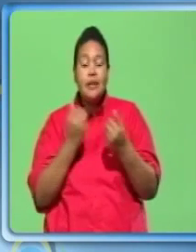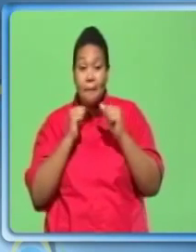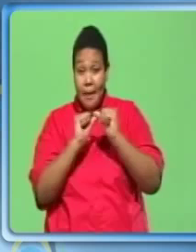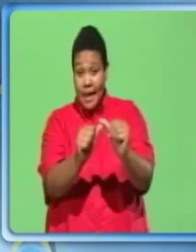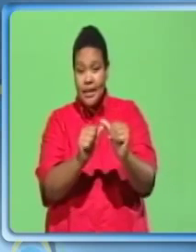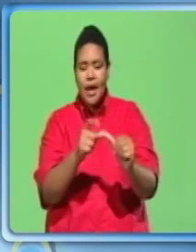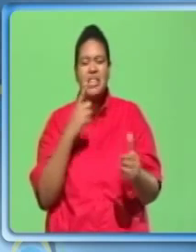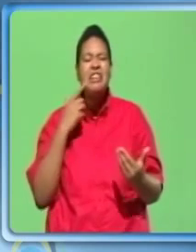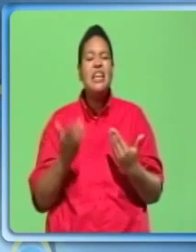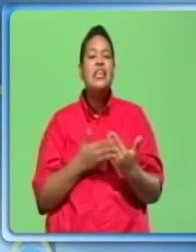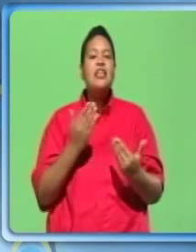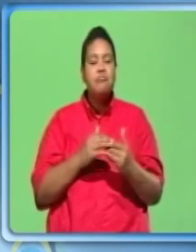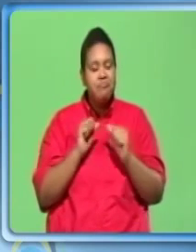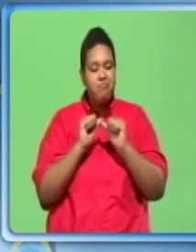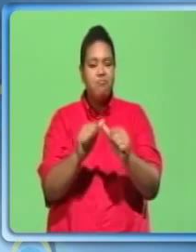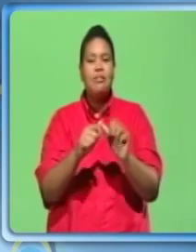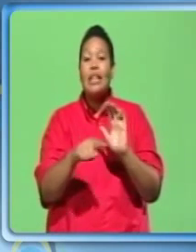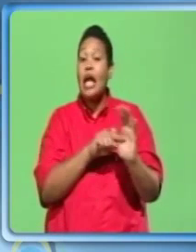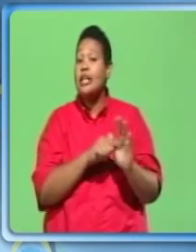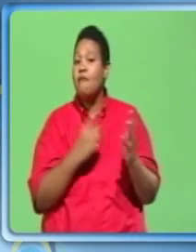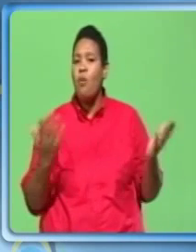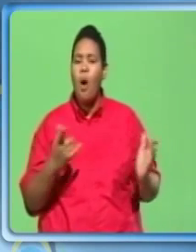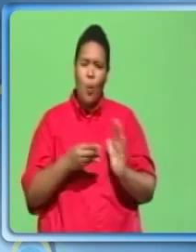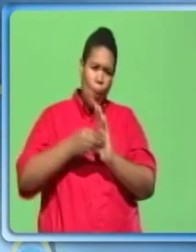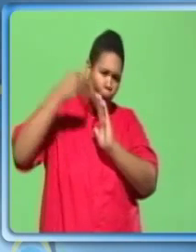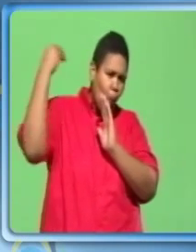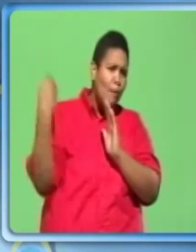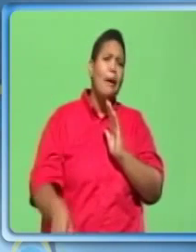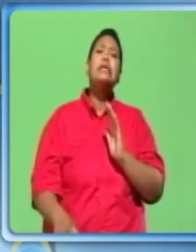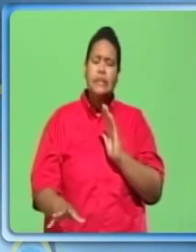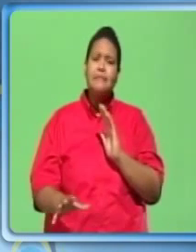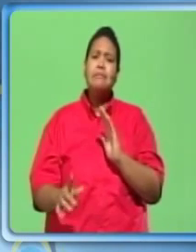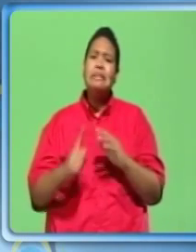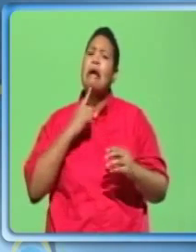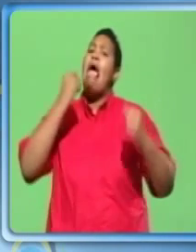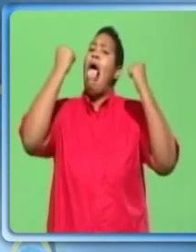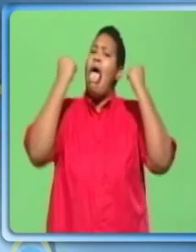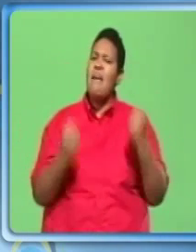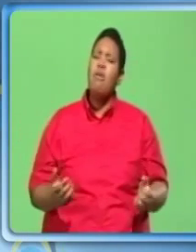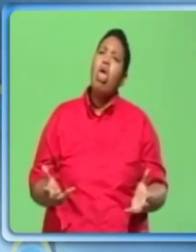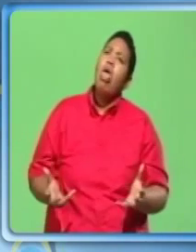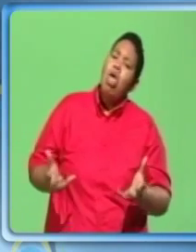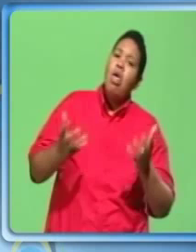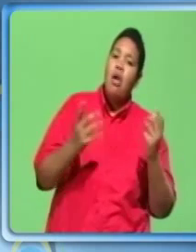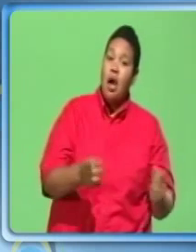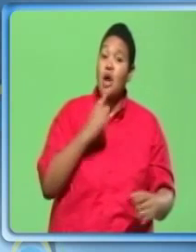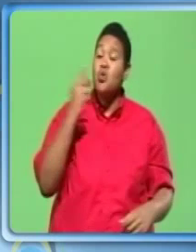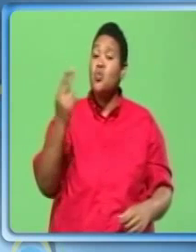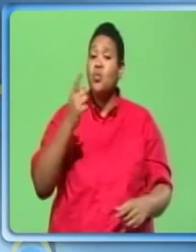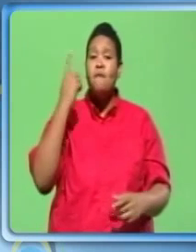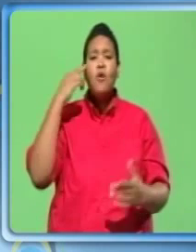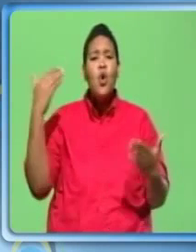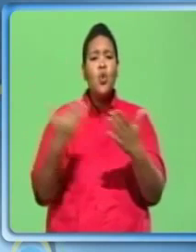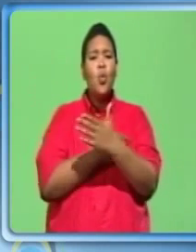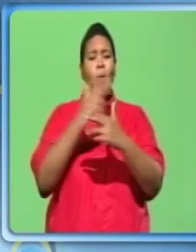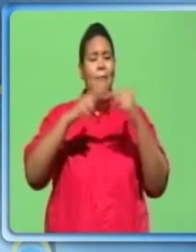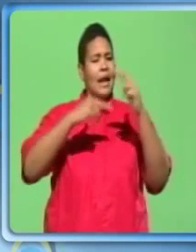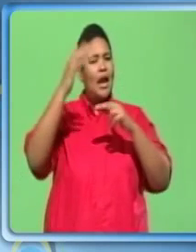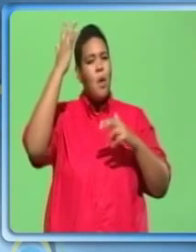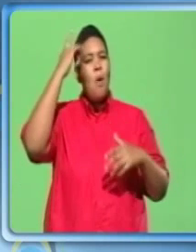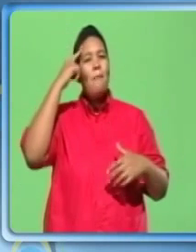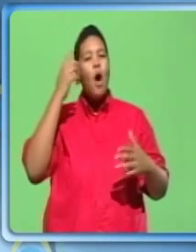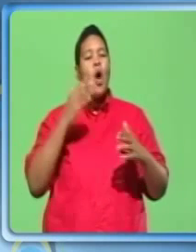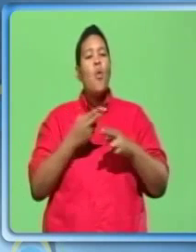when maintained. Disadvantages, expensive. Heavy. Used primarily in new buildings because of